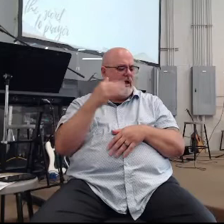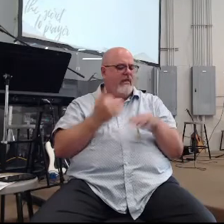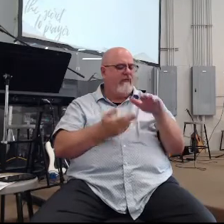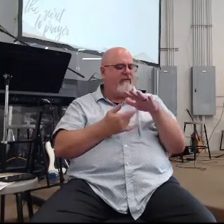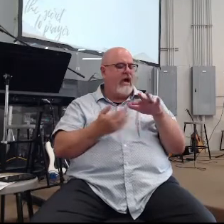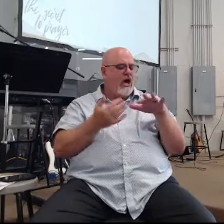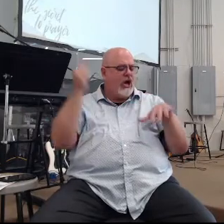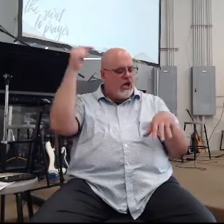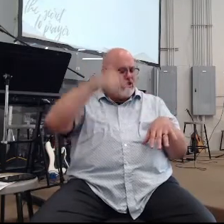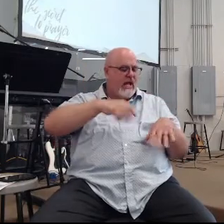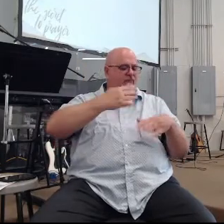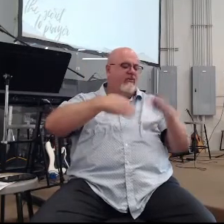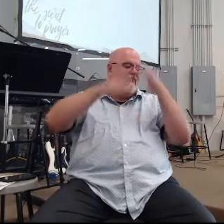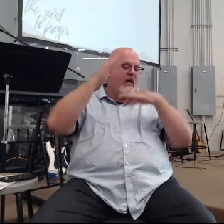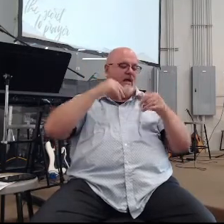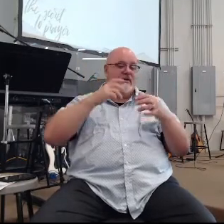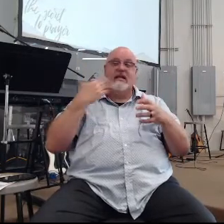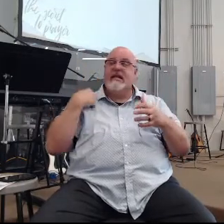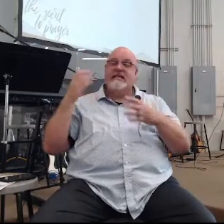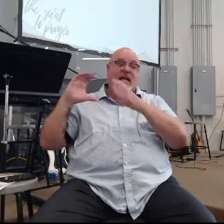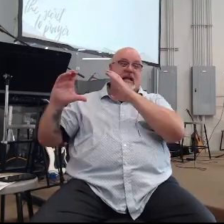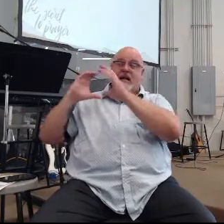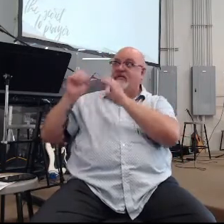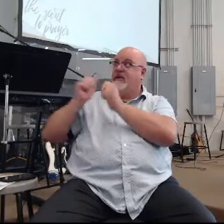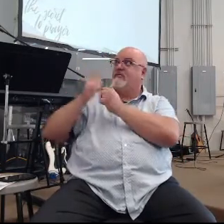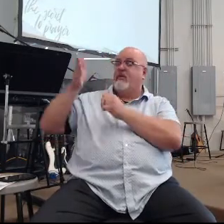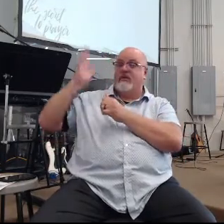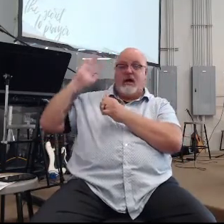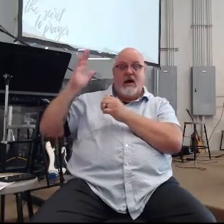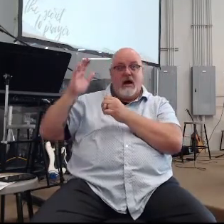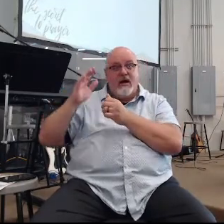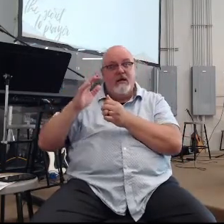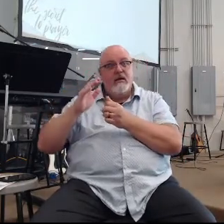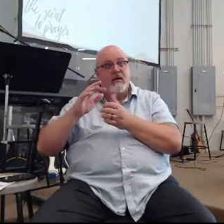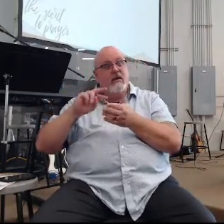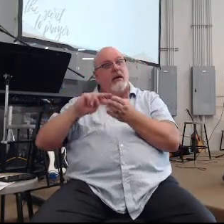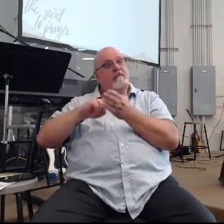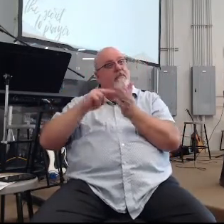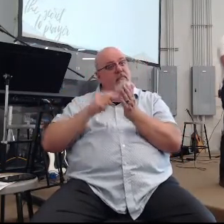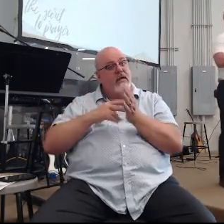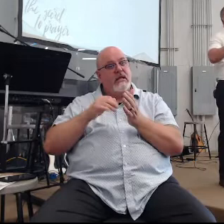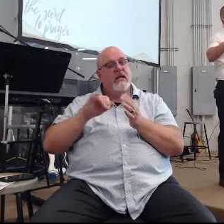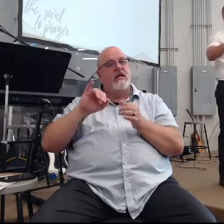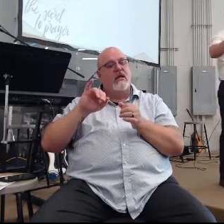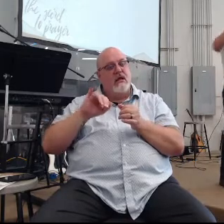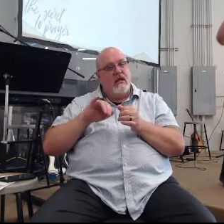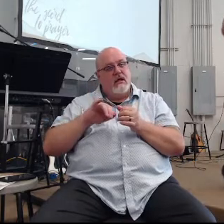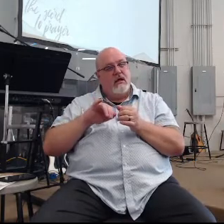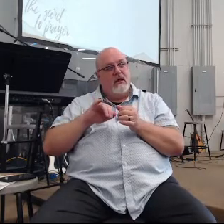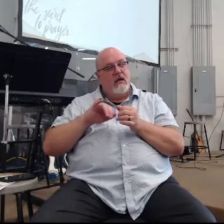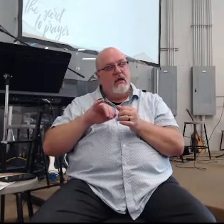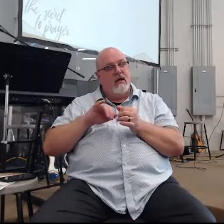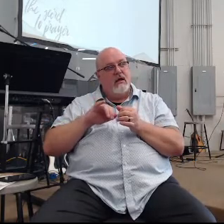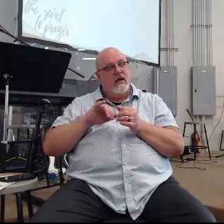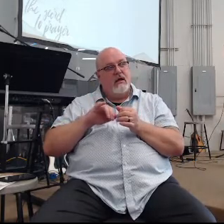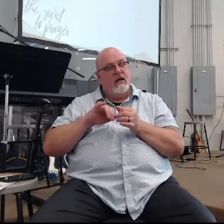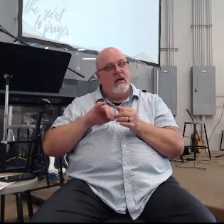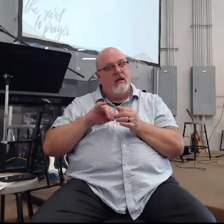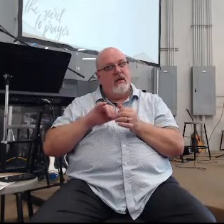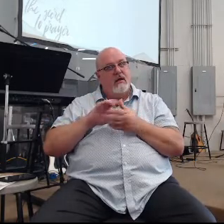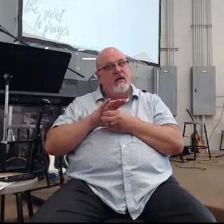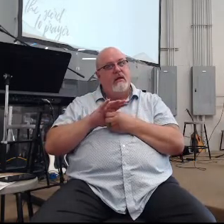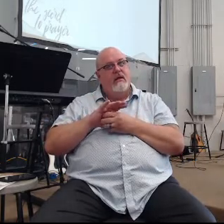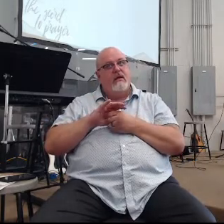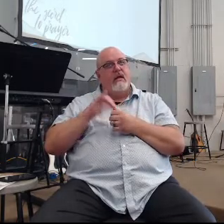down he's been in constant conversation in the context of first kings 18 i.e. chapter 16 and